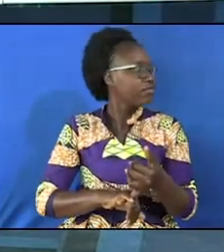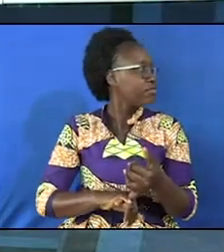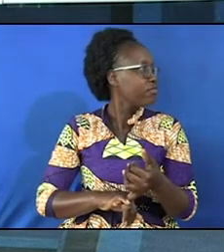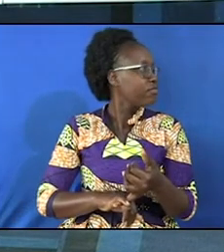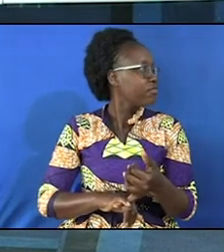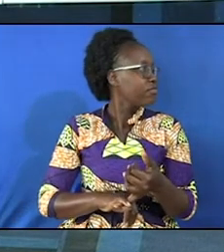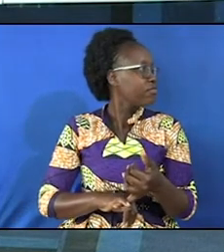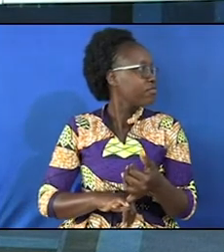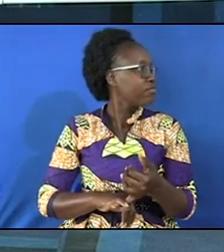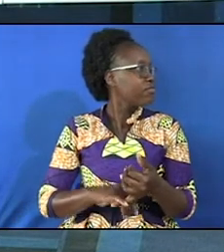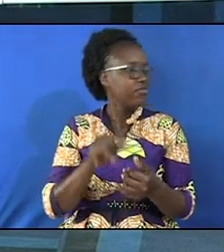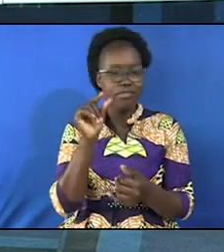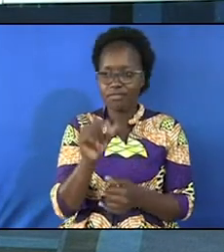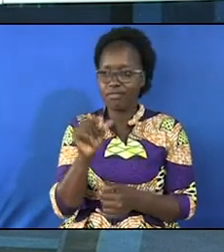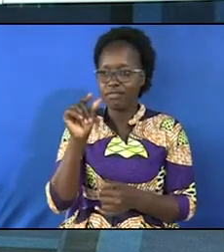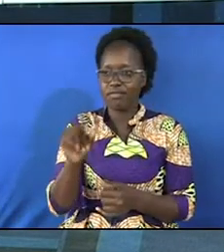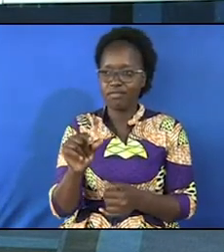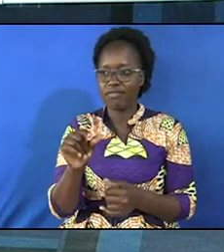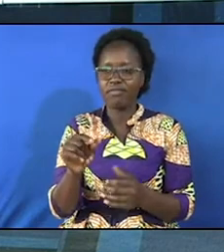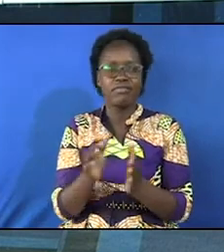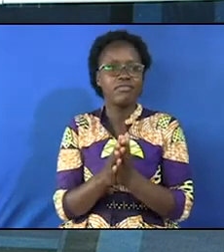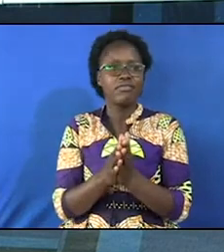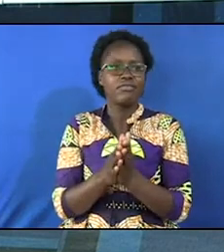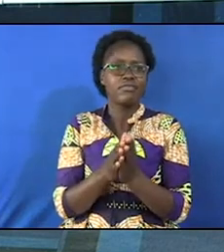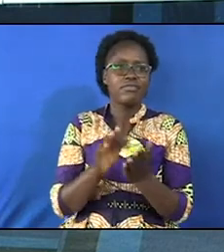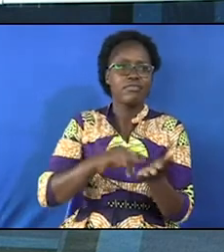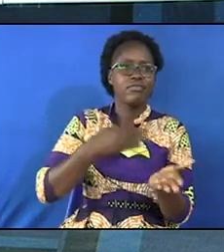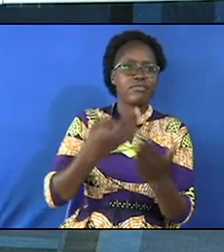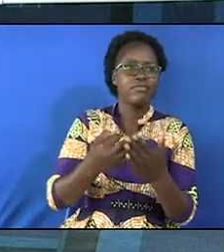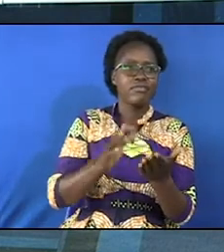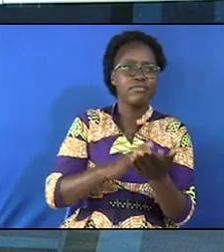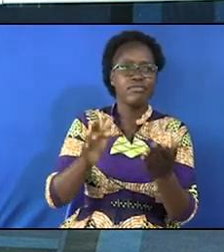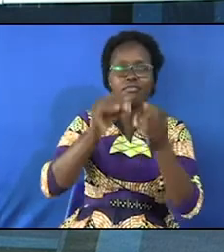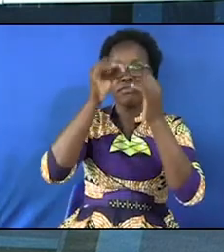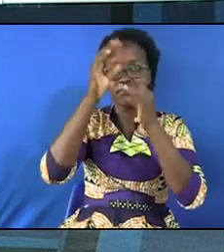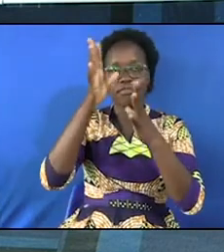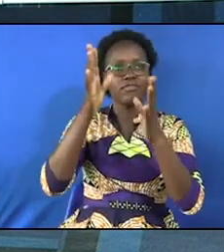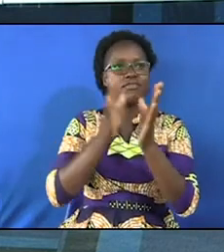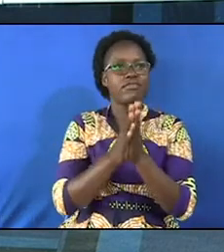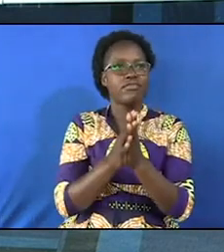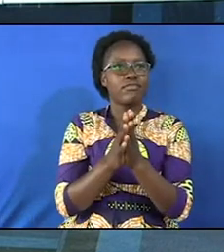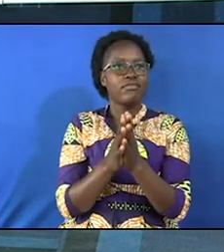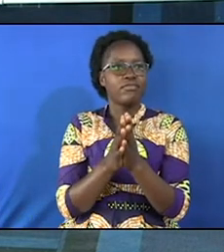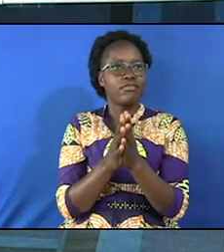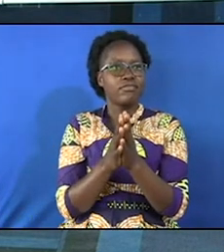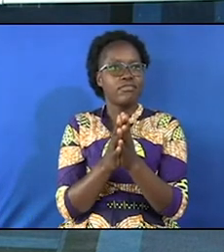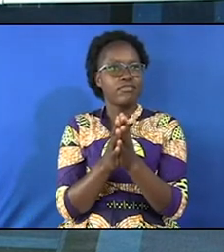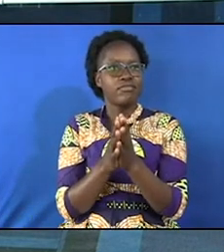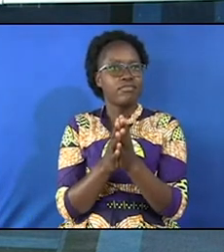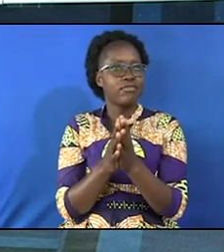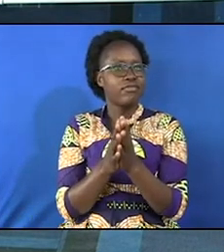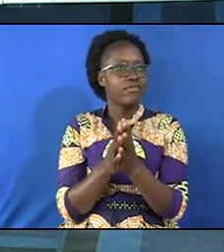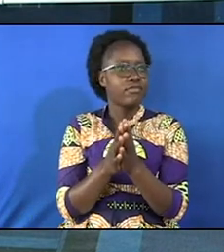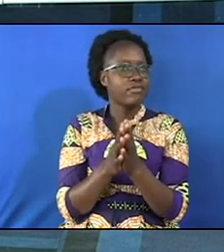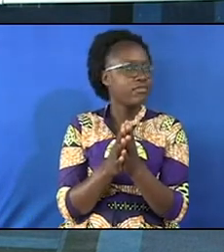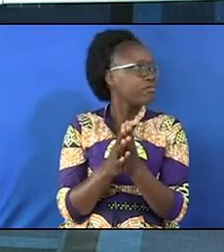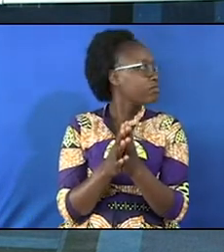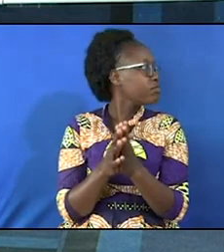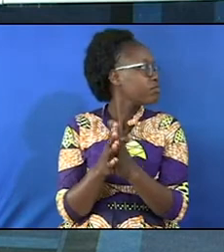lady my friend everyone has come short of the glory of who okay you didn't get me so let me lie down